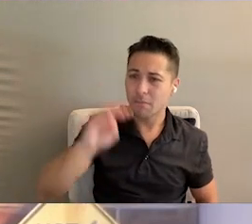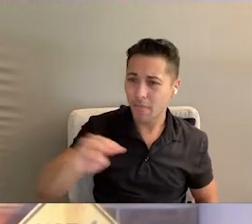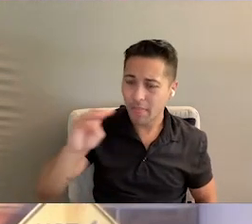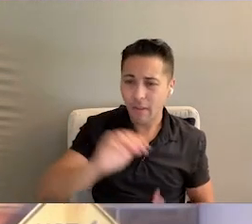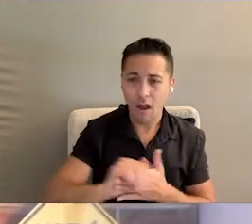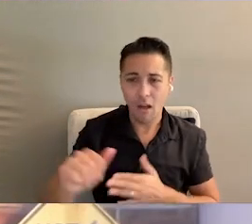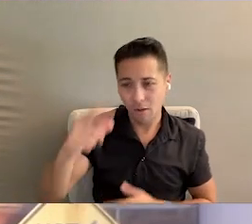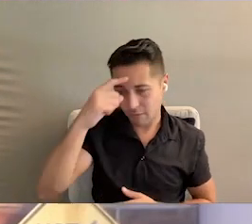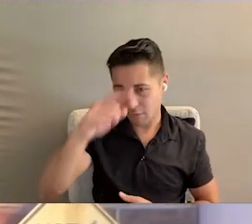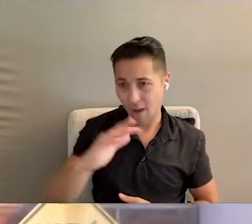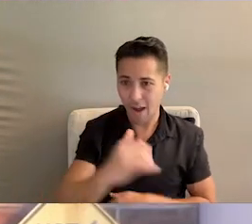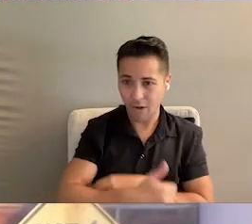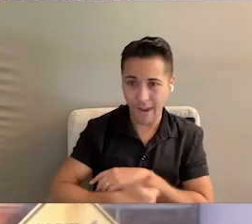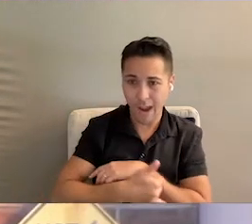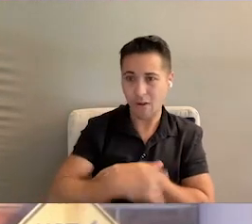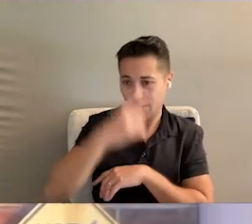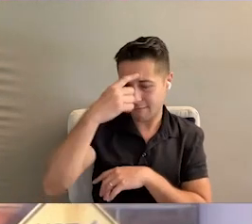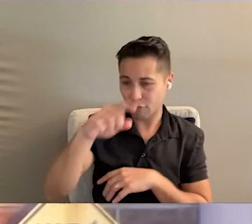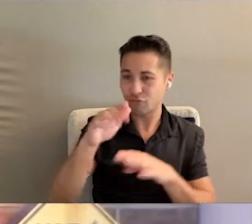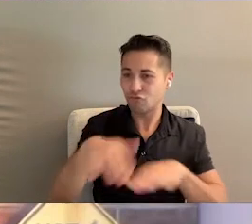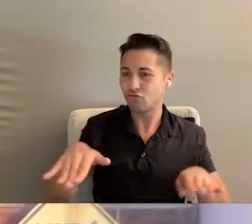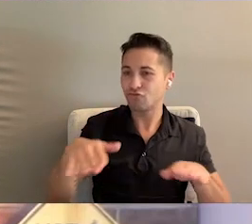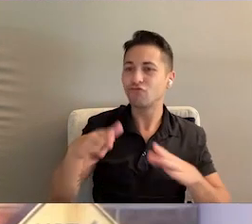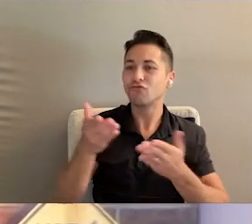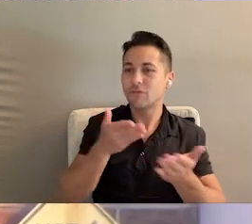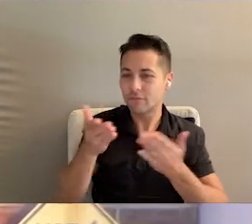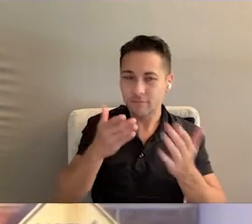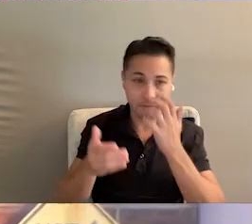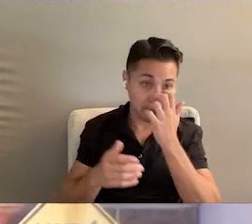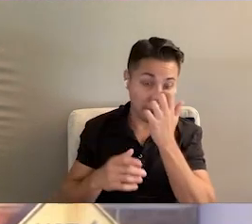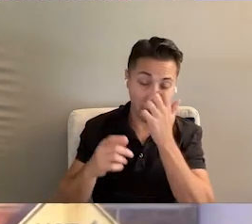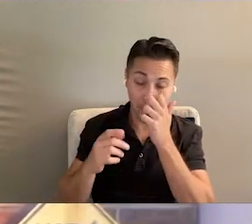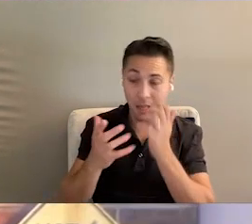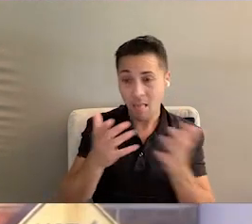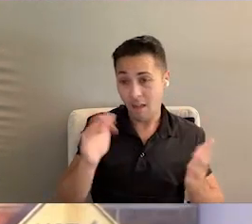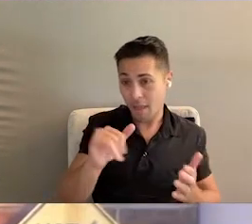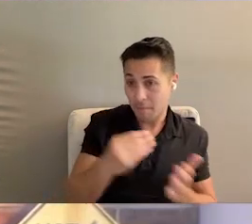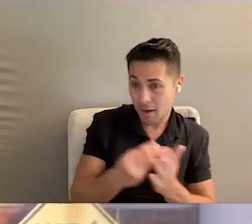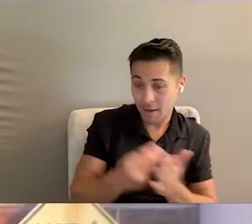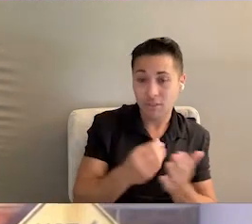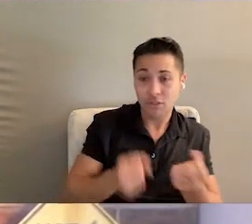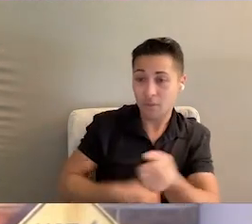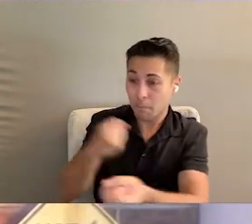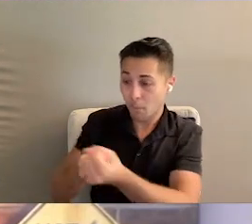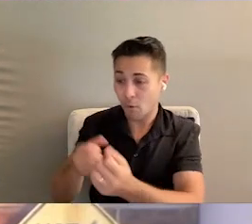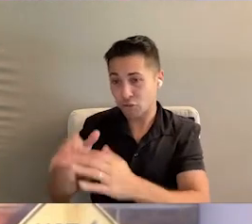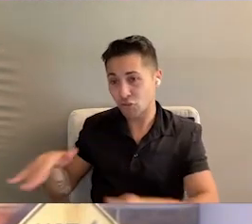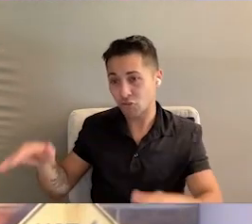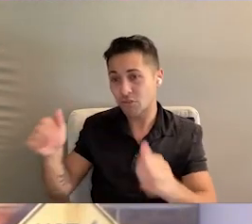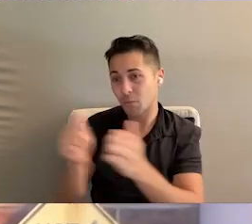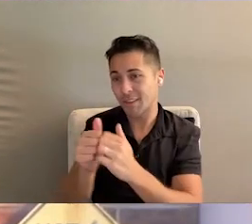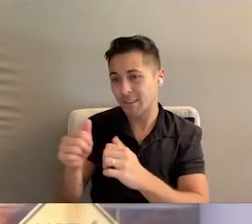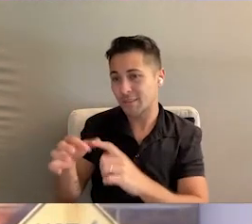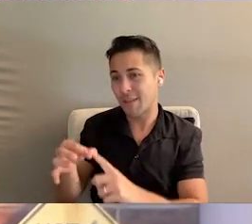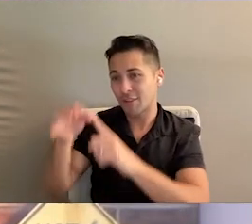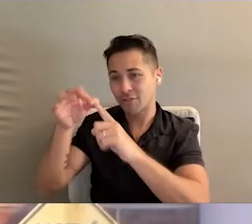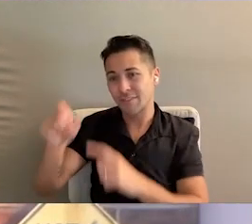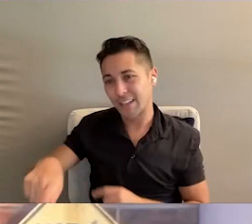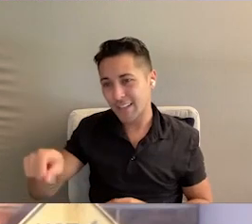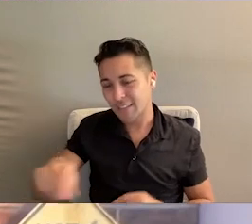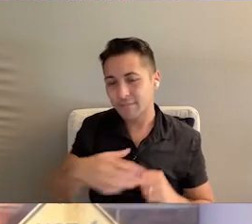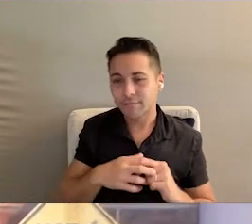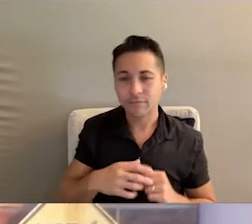into Broward County for children's services. And a good portion of that supports programs for children with special needs.